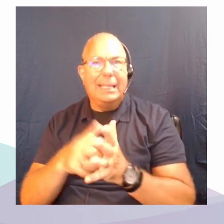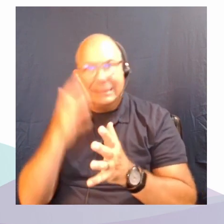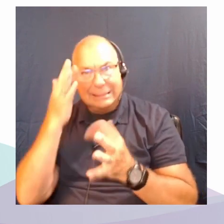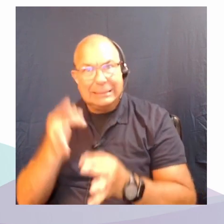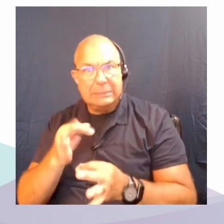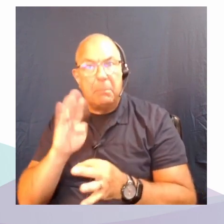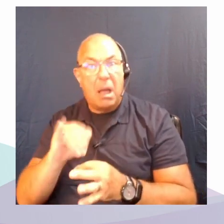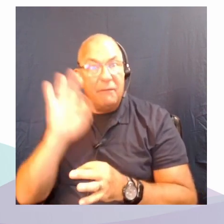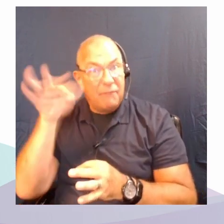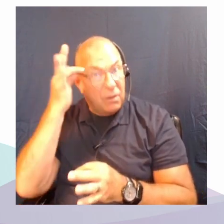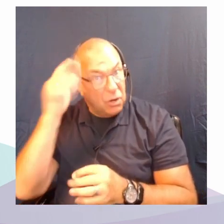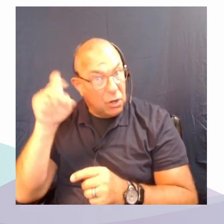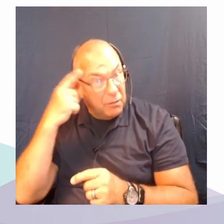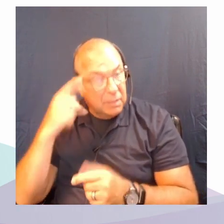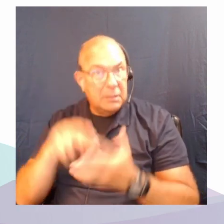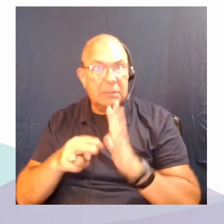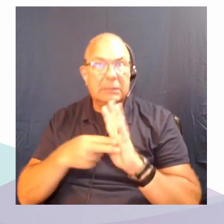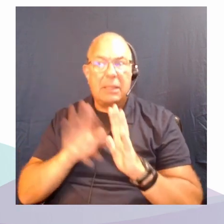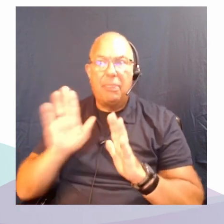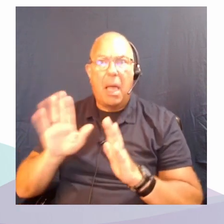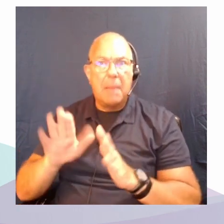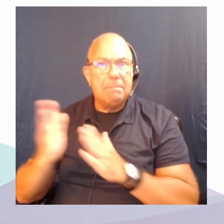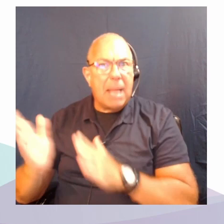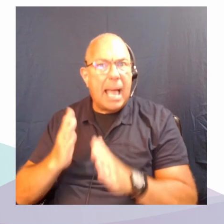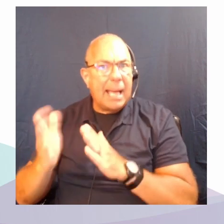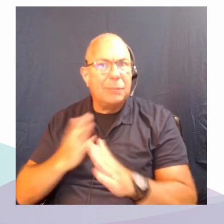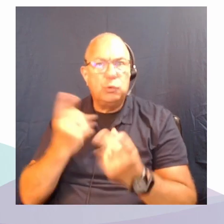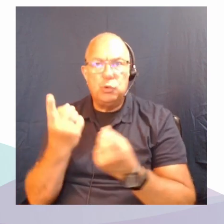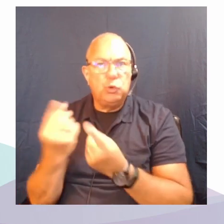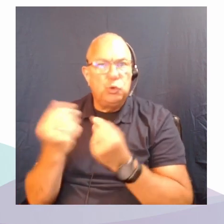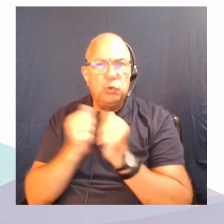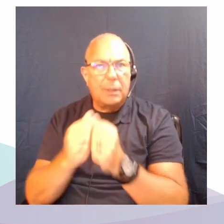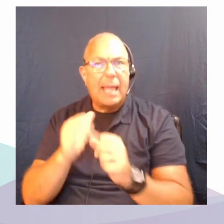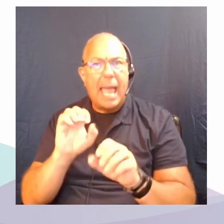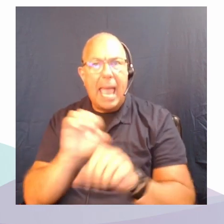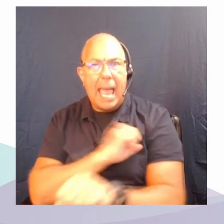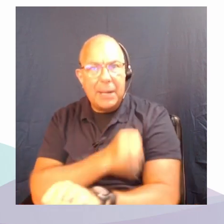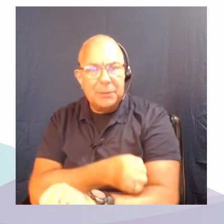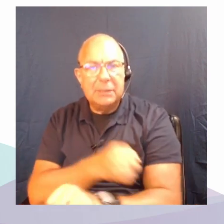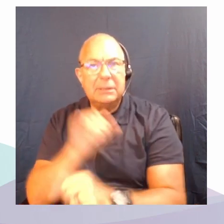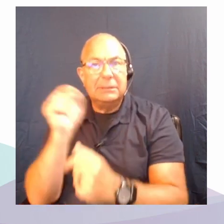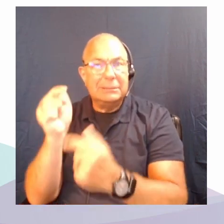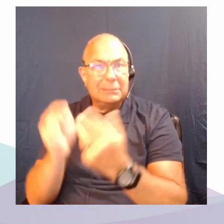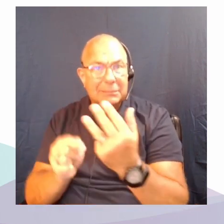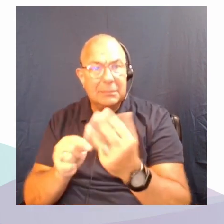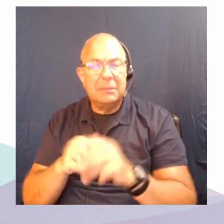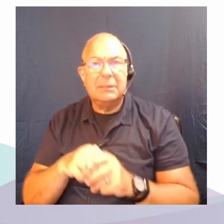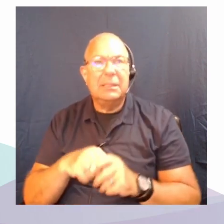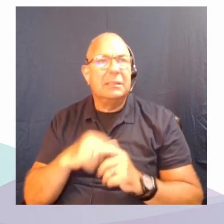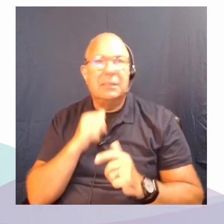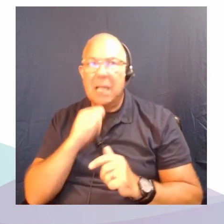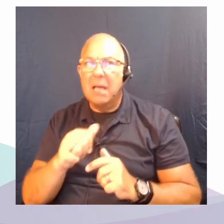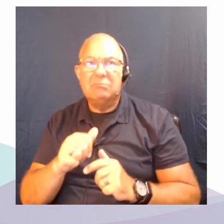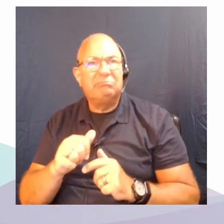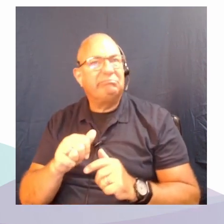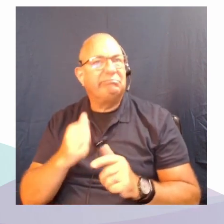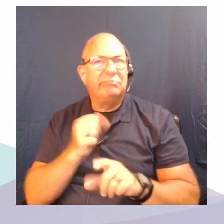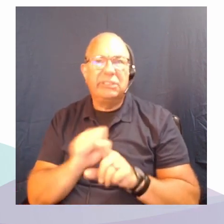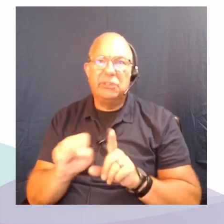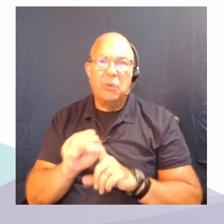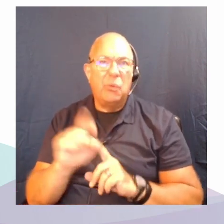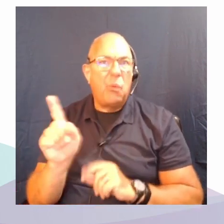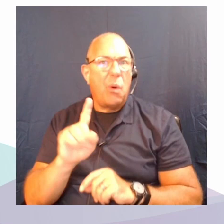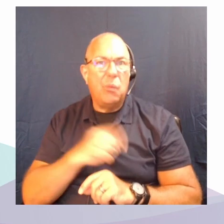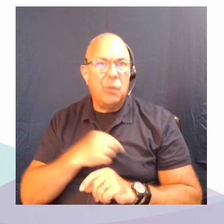direction it's going on energy despite those kinds of things there's not going to be a situation when we're going to completely